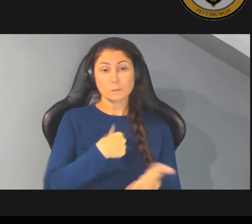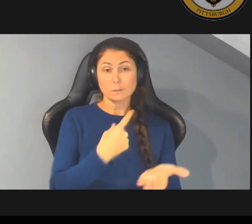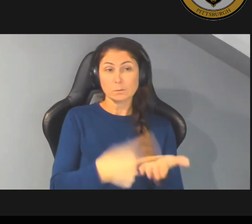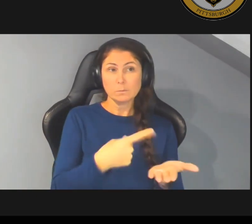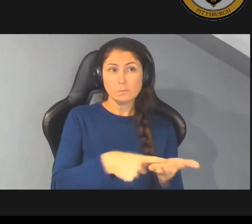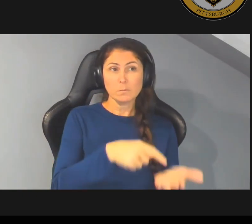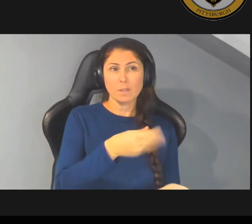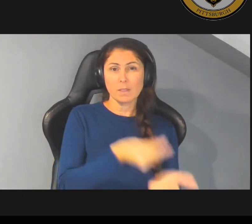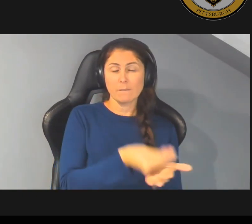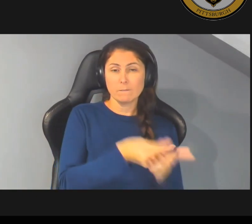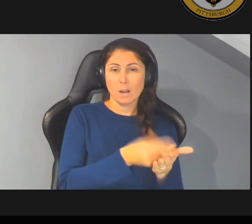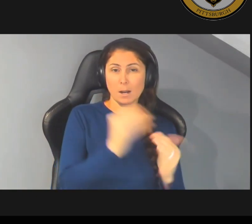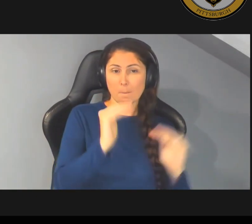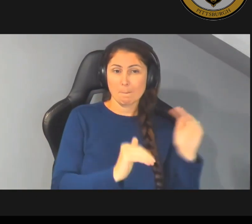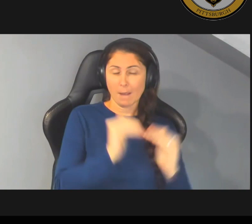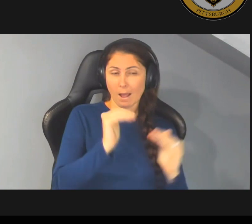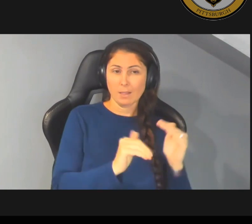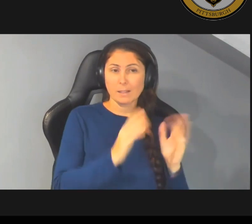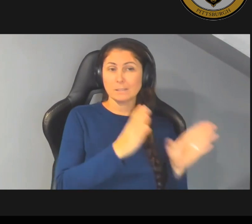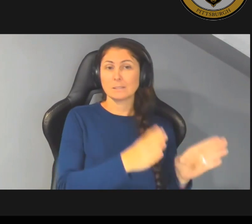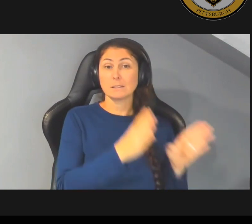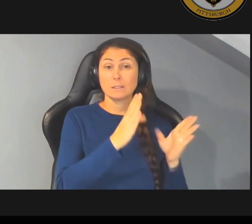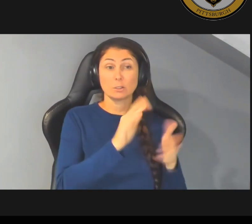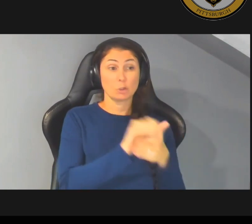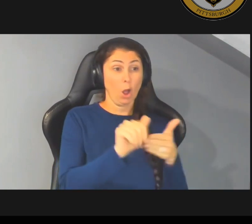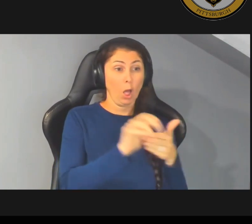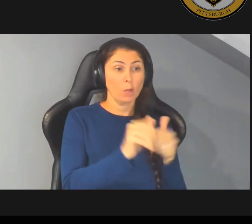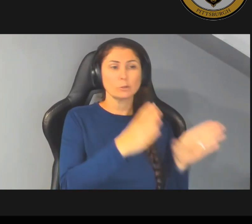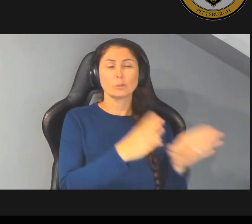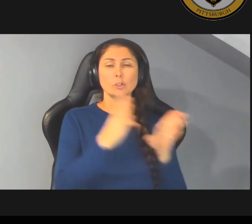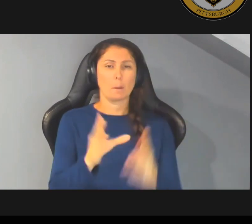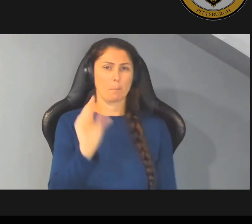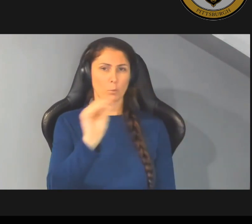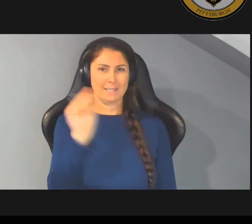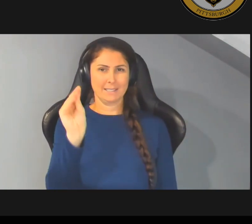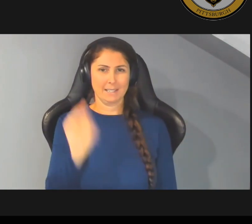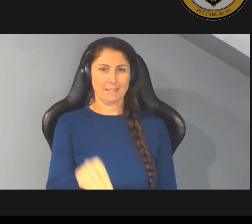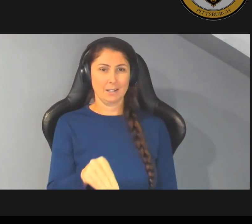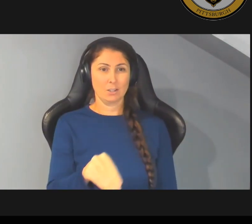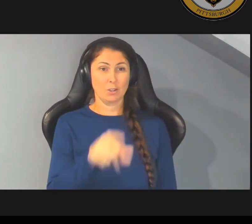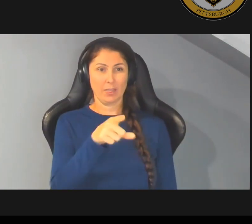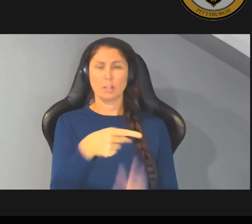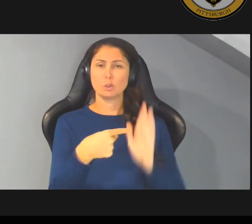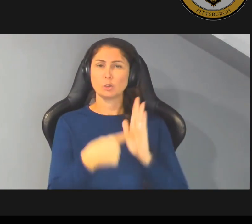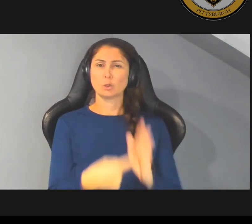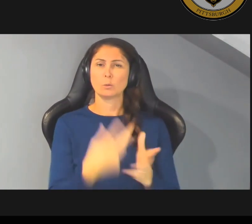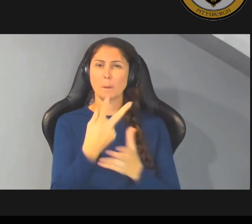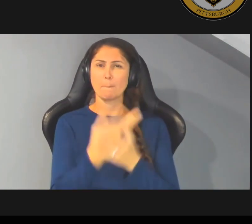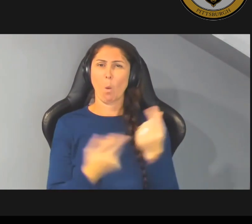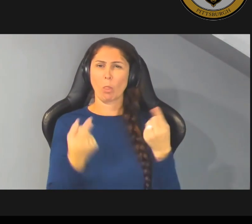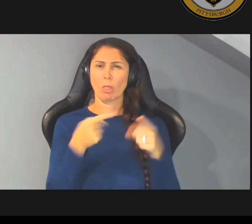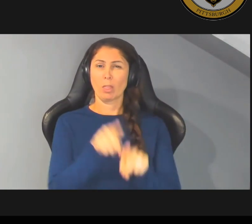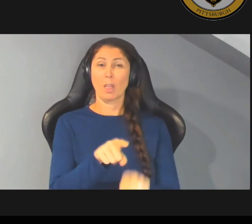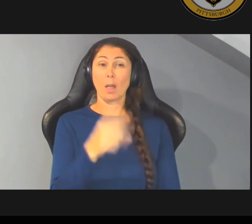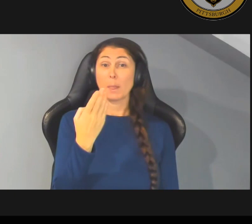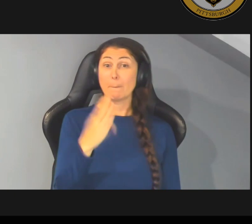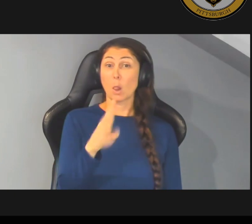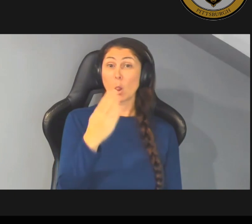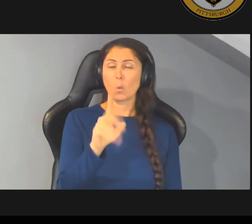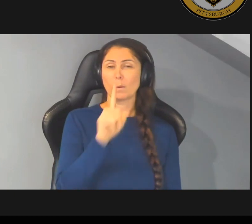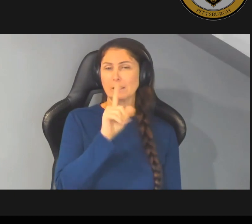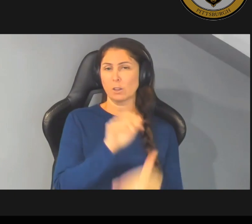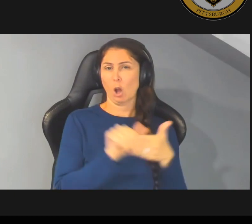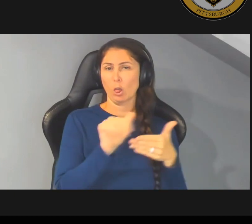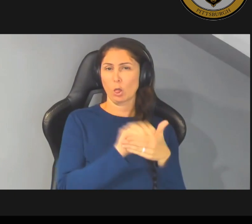in terms of dollars but we also talk about it in terms of percentage uh this chart shows both of them together the blue lines are the dollar values